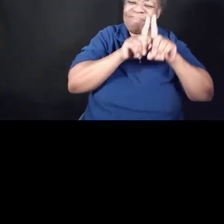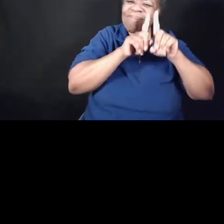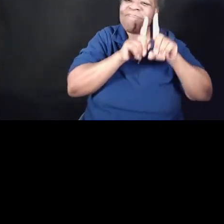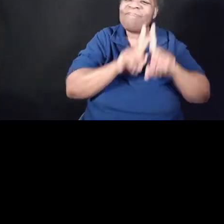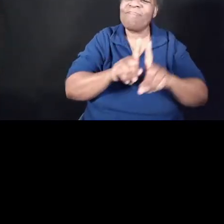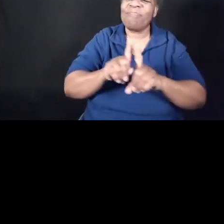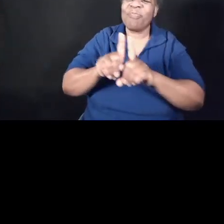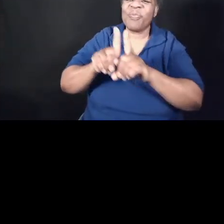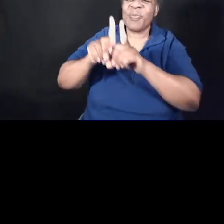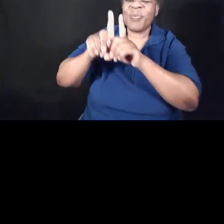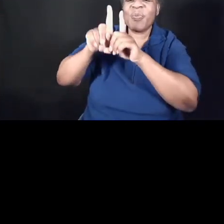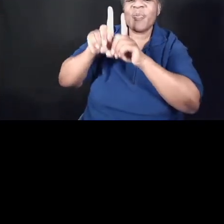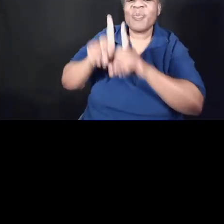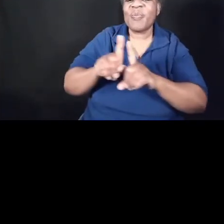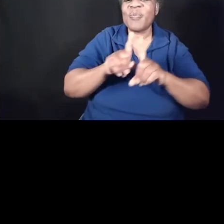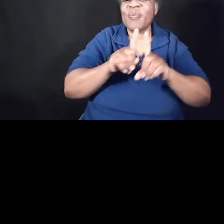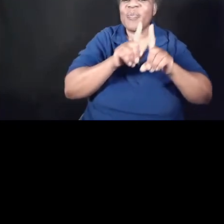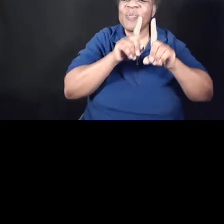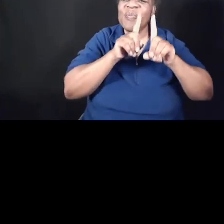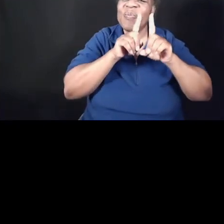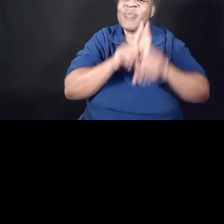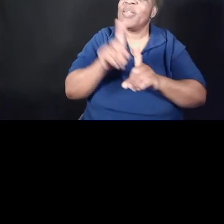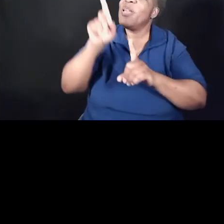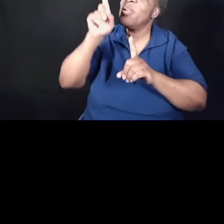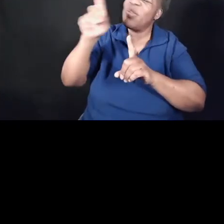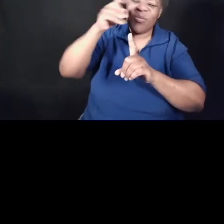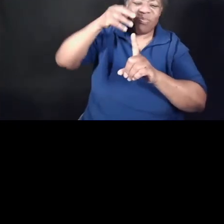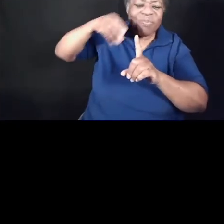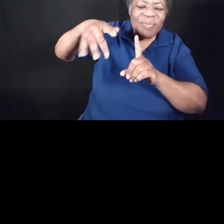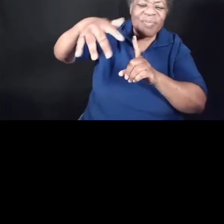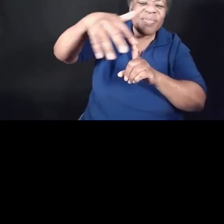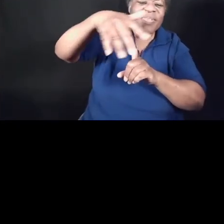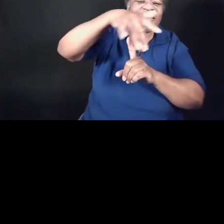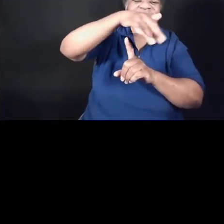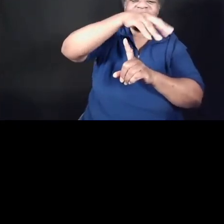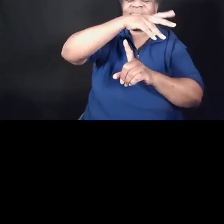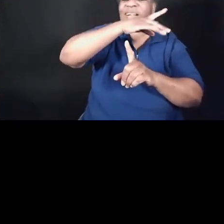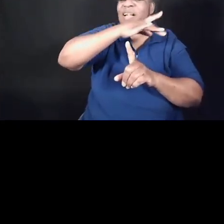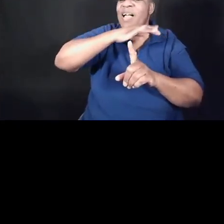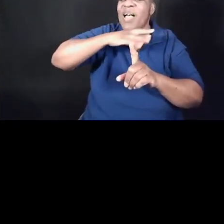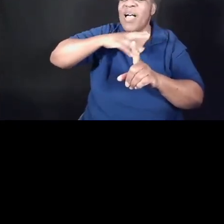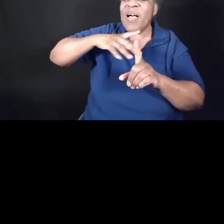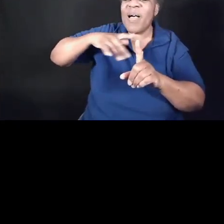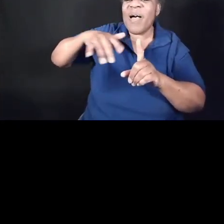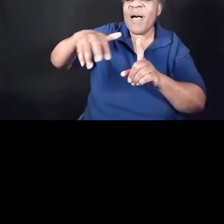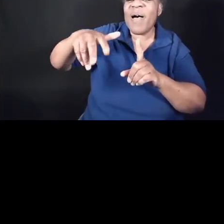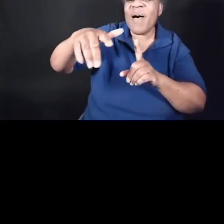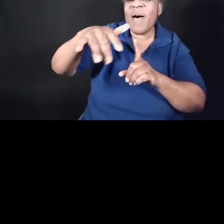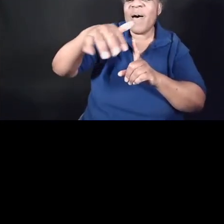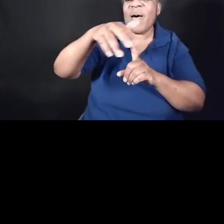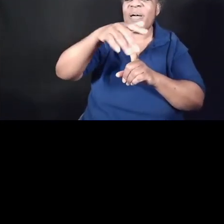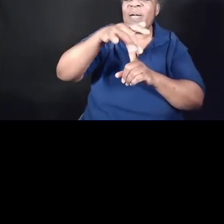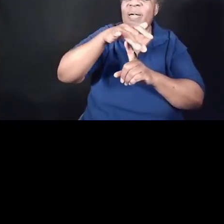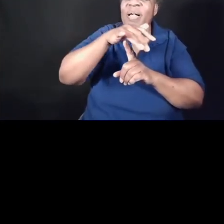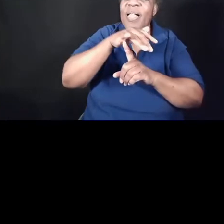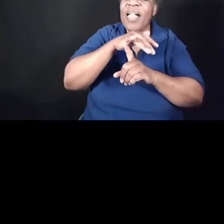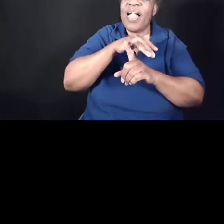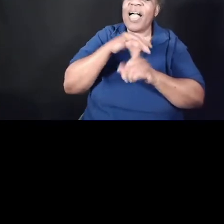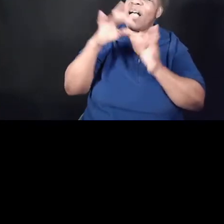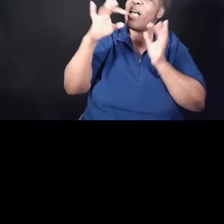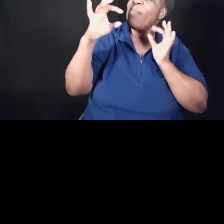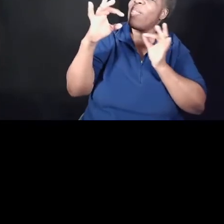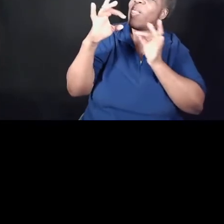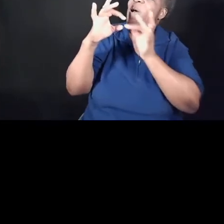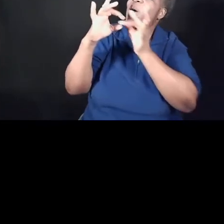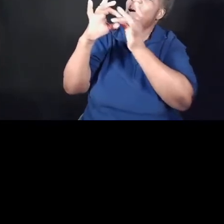Lord. I'm surrounded everywhere that I go. And I am yours and you